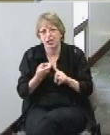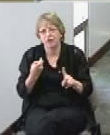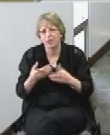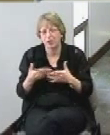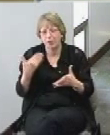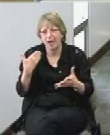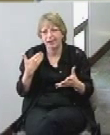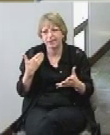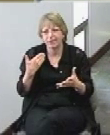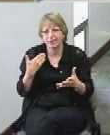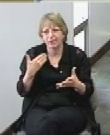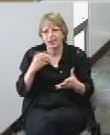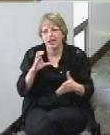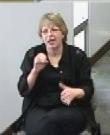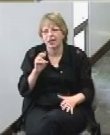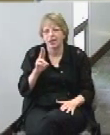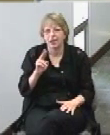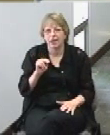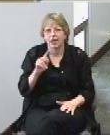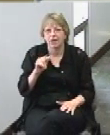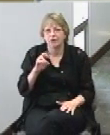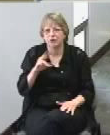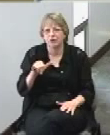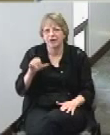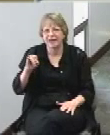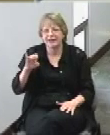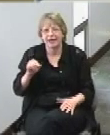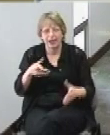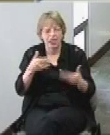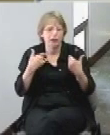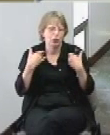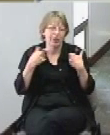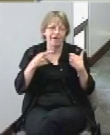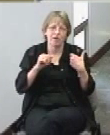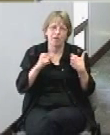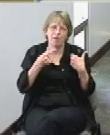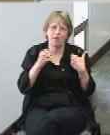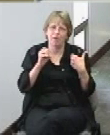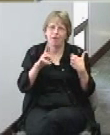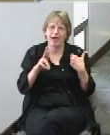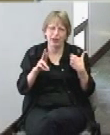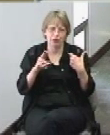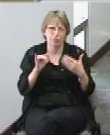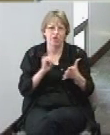at countryside and then you'll have pagers that will tell you when your lane is available